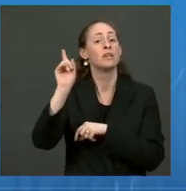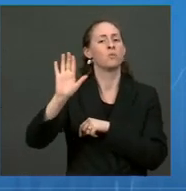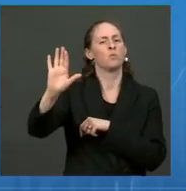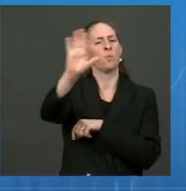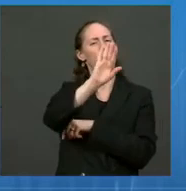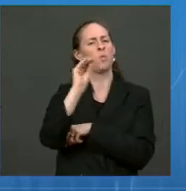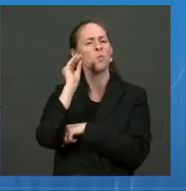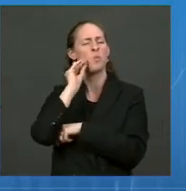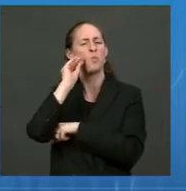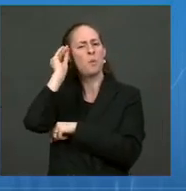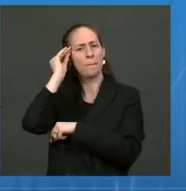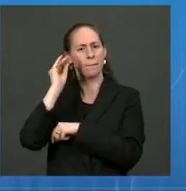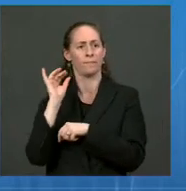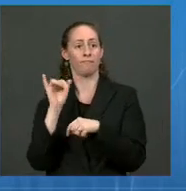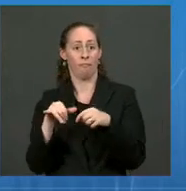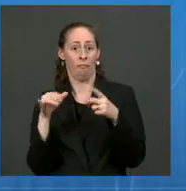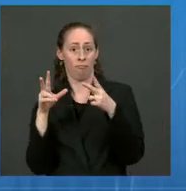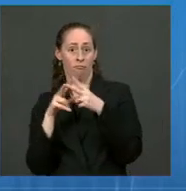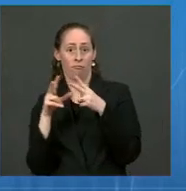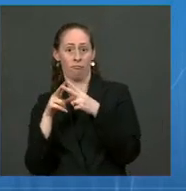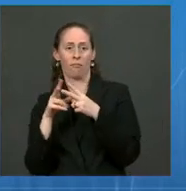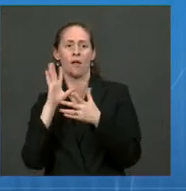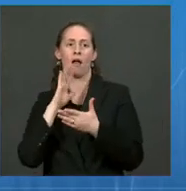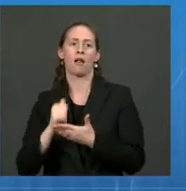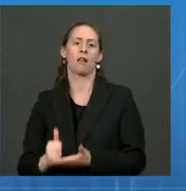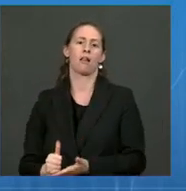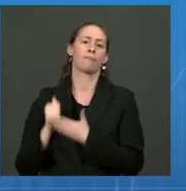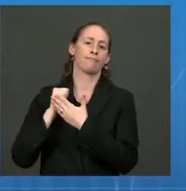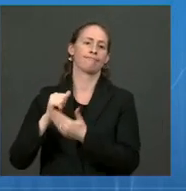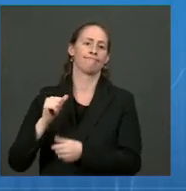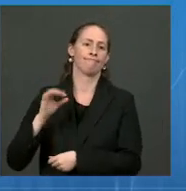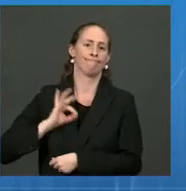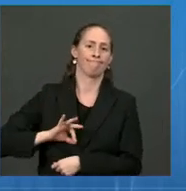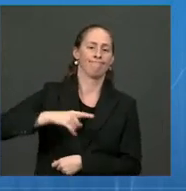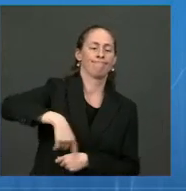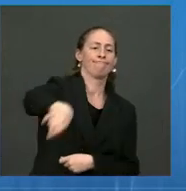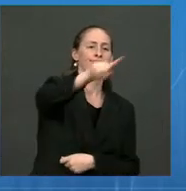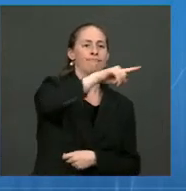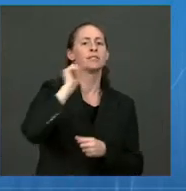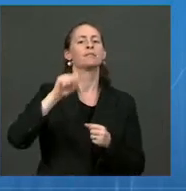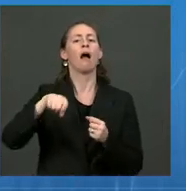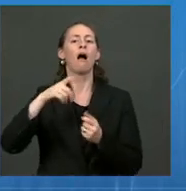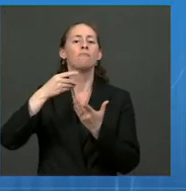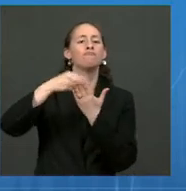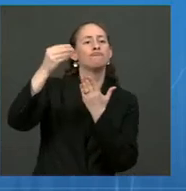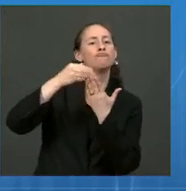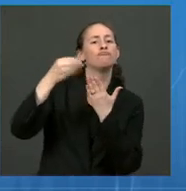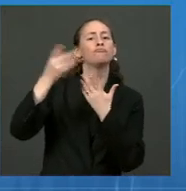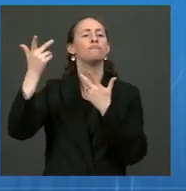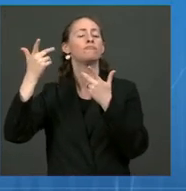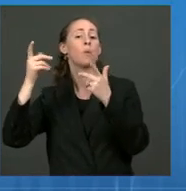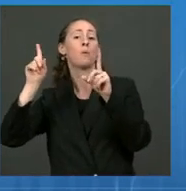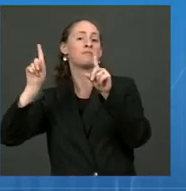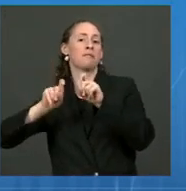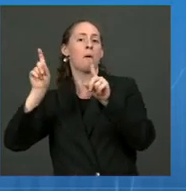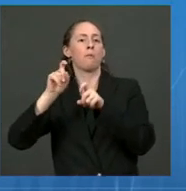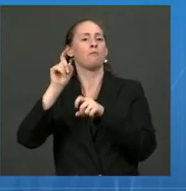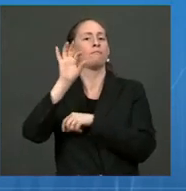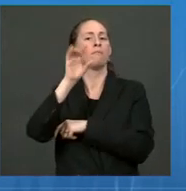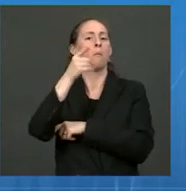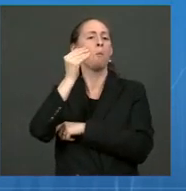actions will benefit American consumers by increasing at-home testing options, adding to the number of tests on shelves,